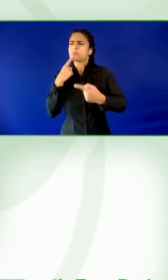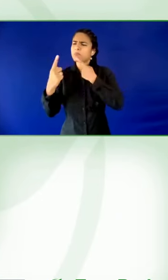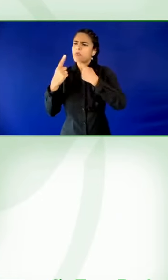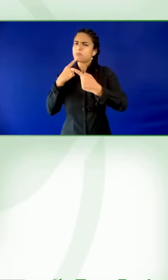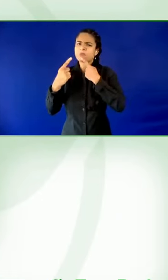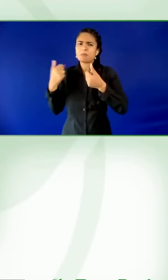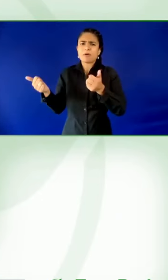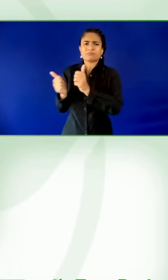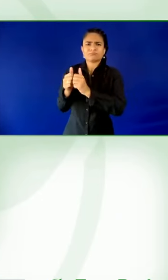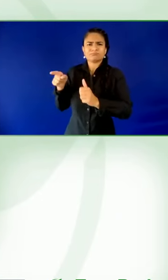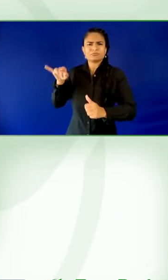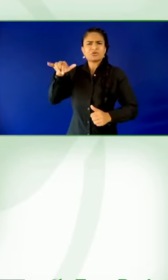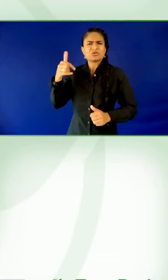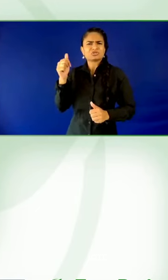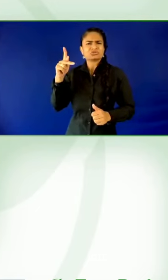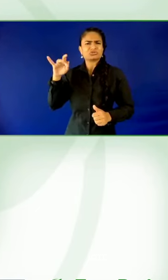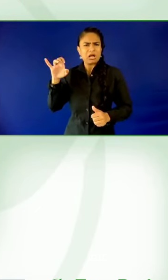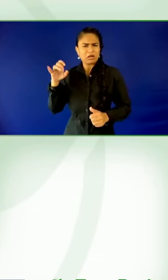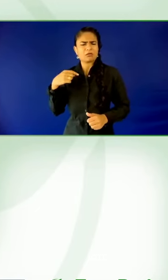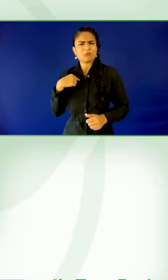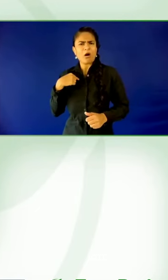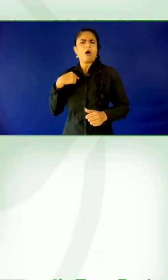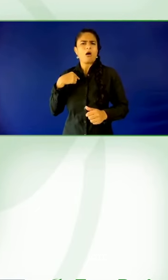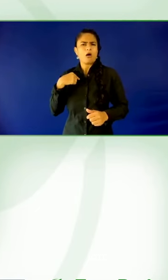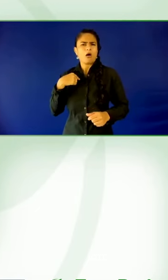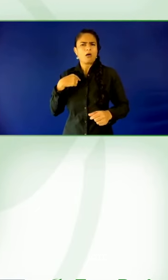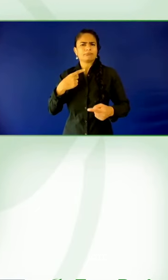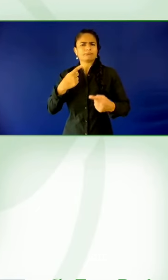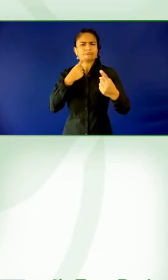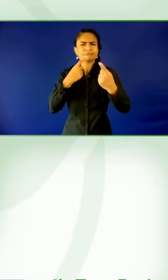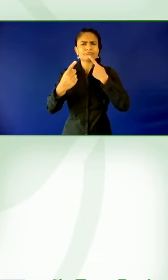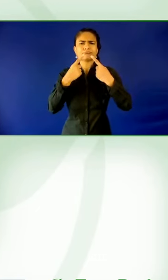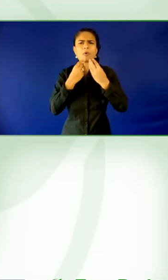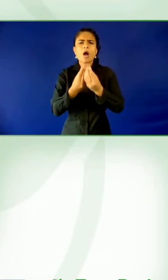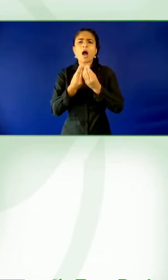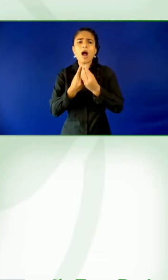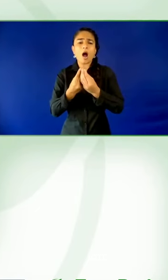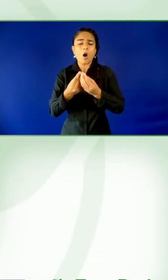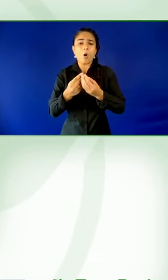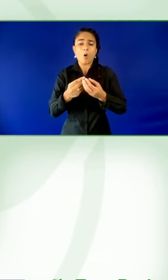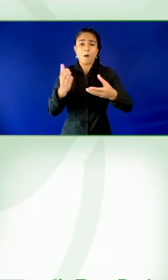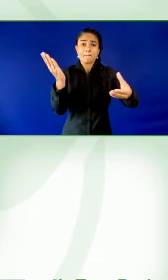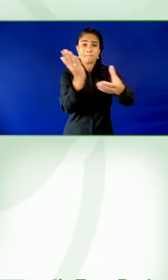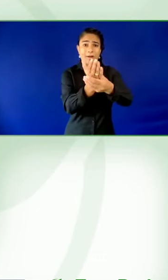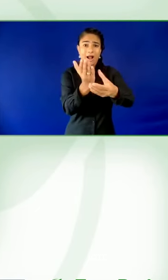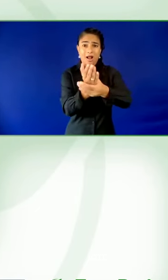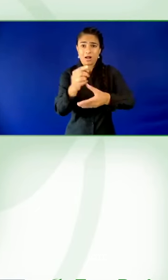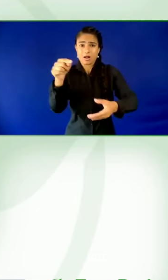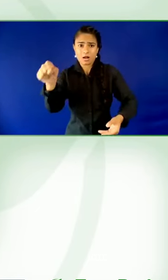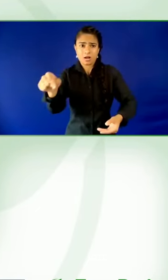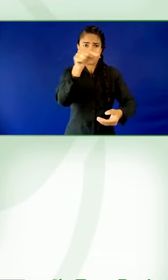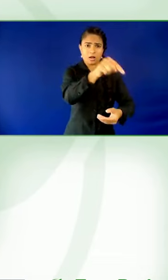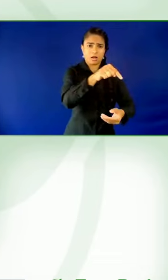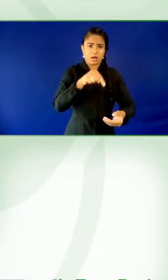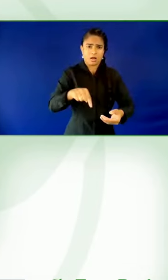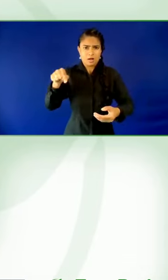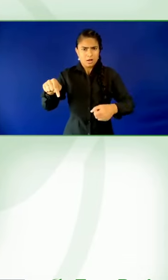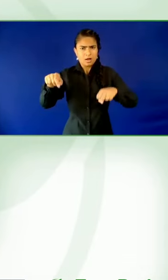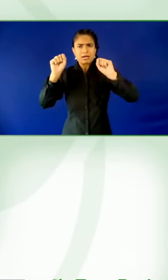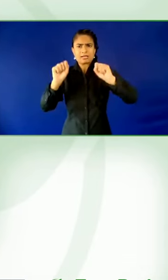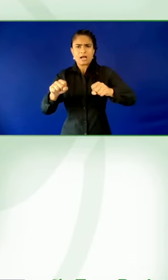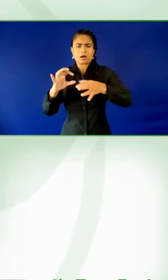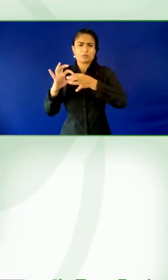we do a lot of work in competition to try and help organizations see how other